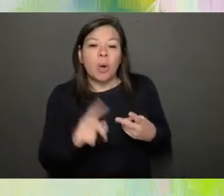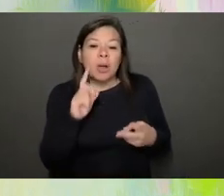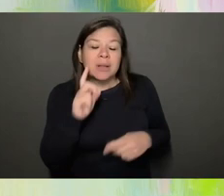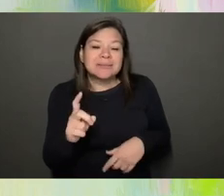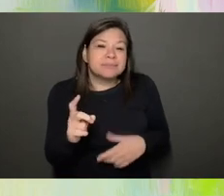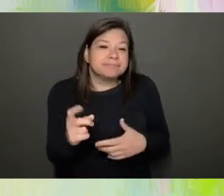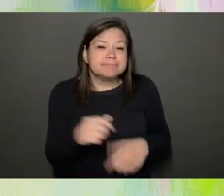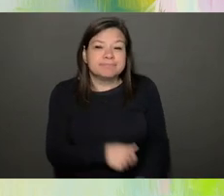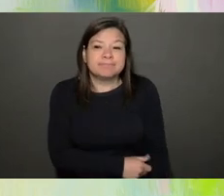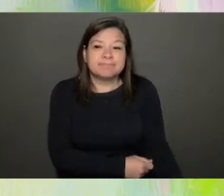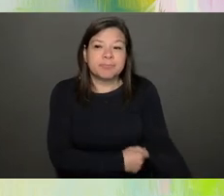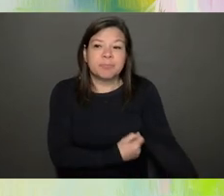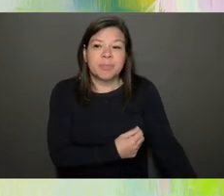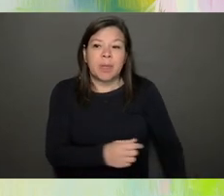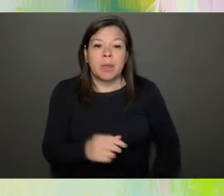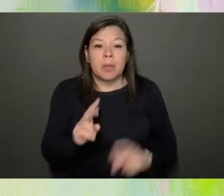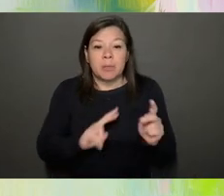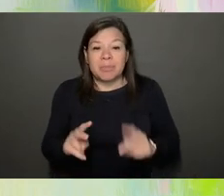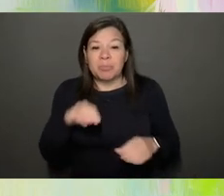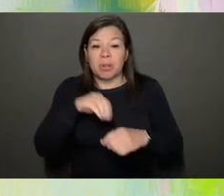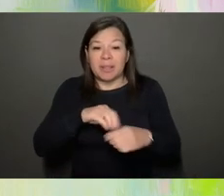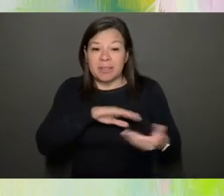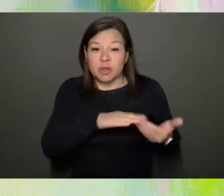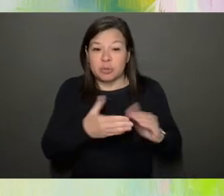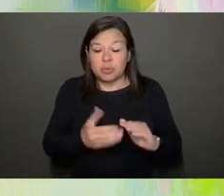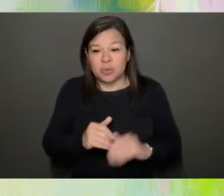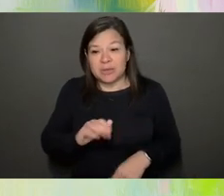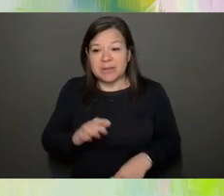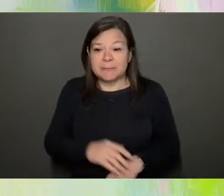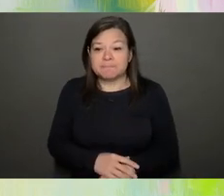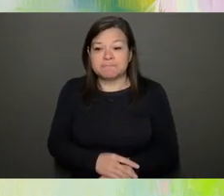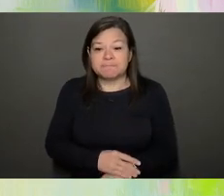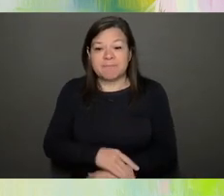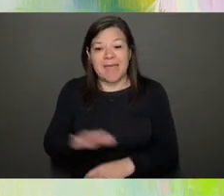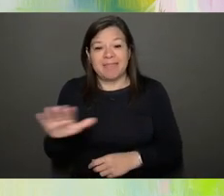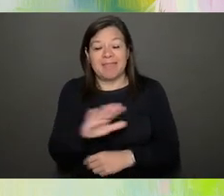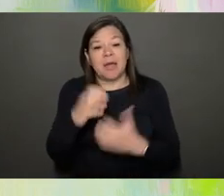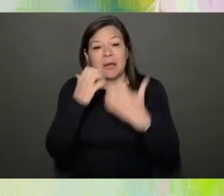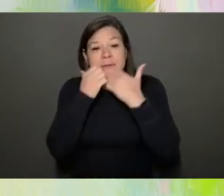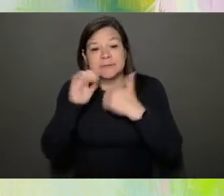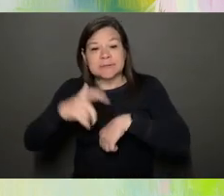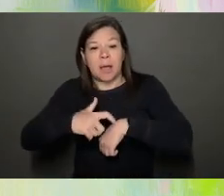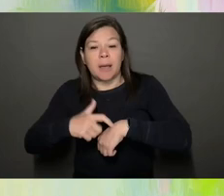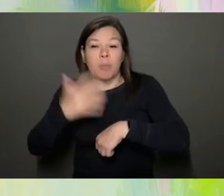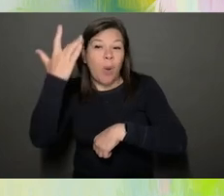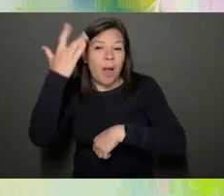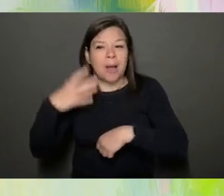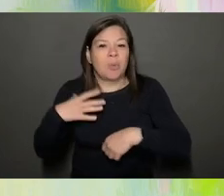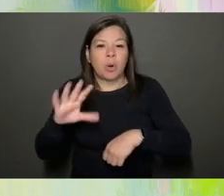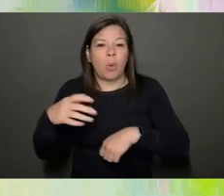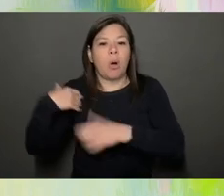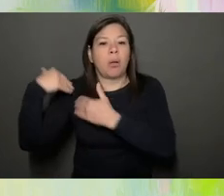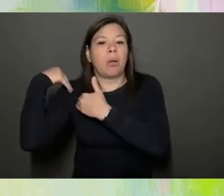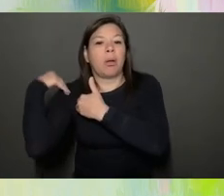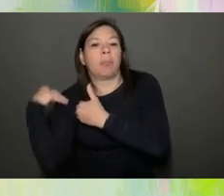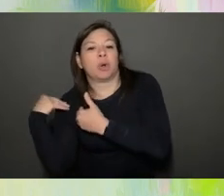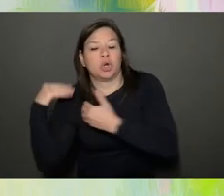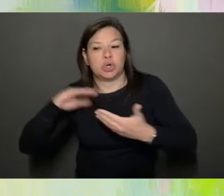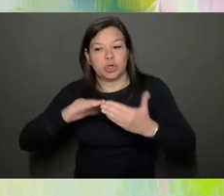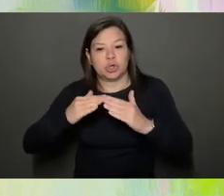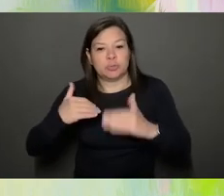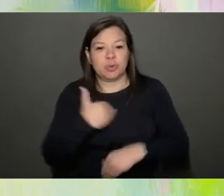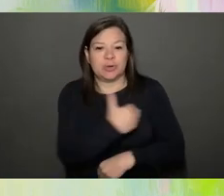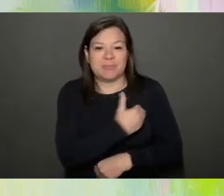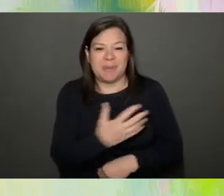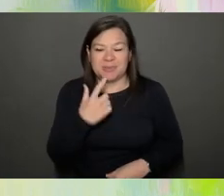in the community. I think this is one we've talked about. Sometimes we don't do this because we don't want to burden people in the community. So I might think I don't want to